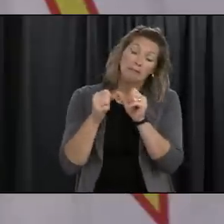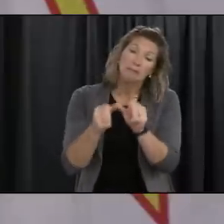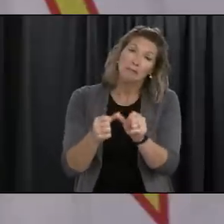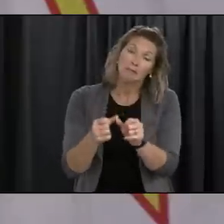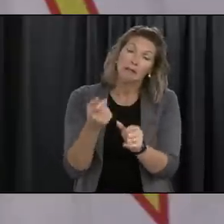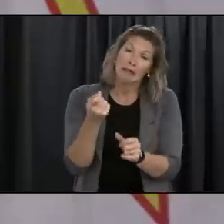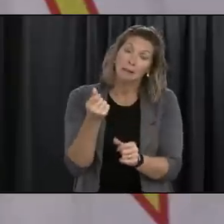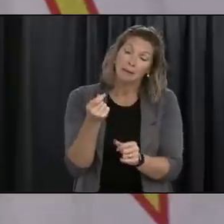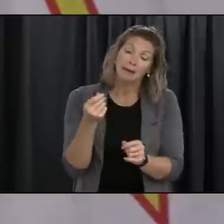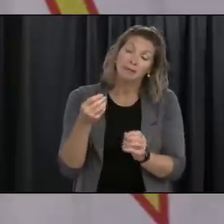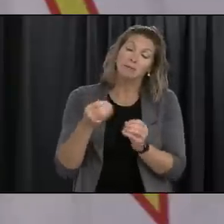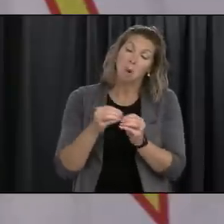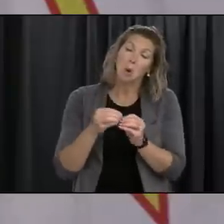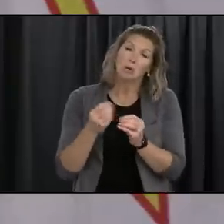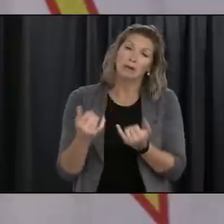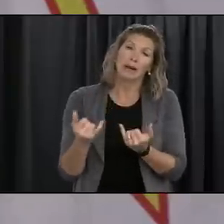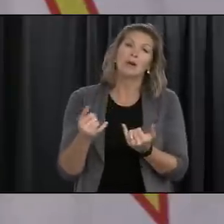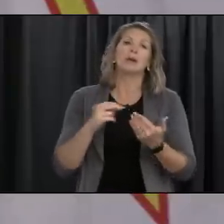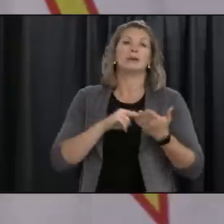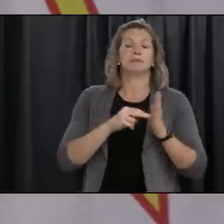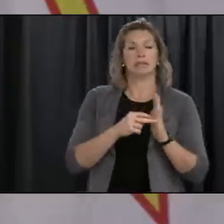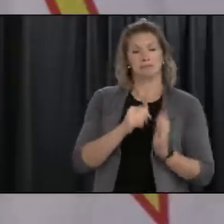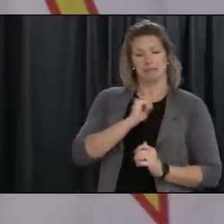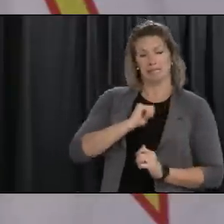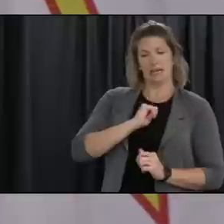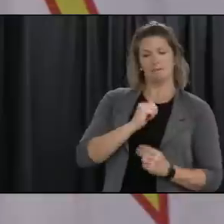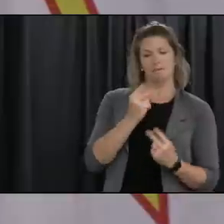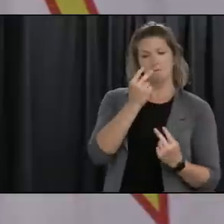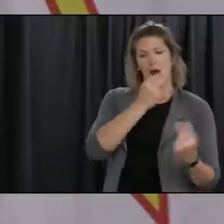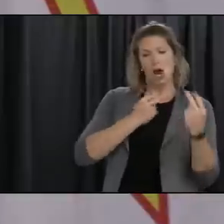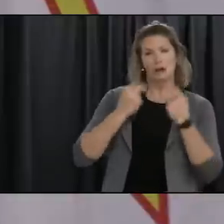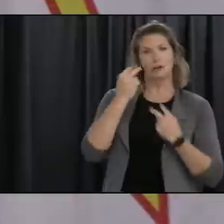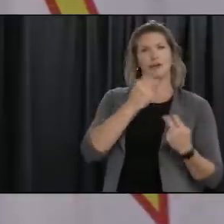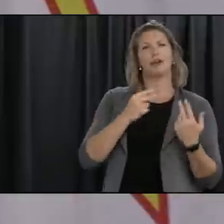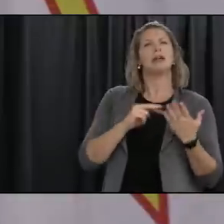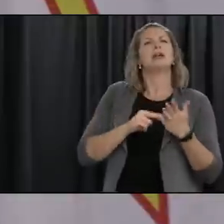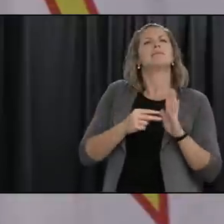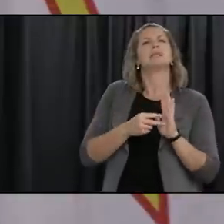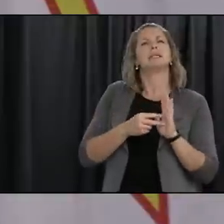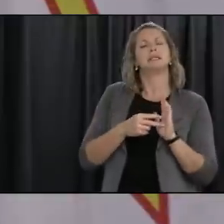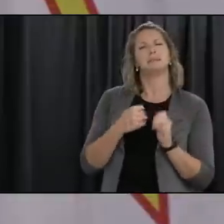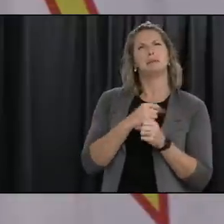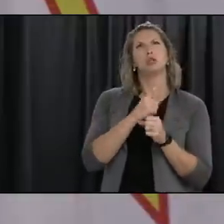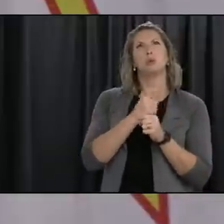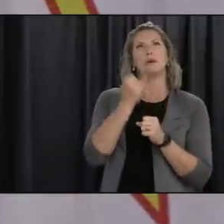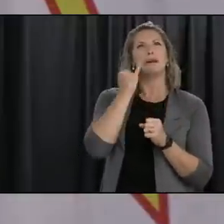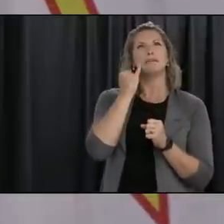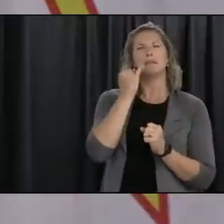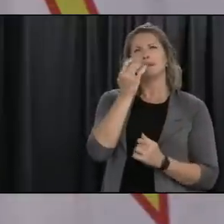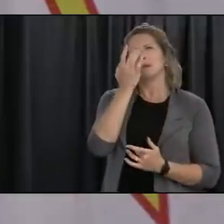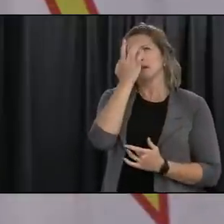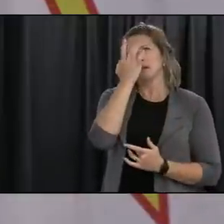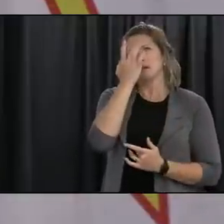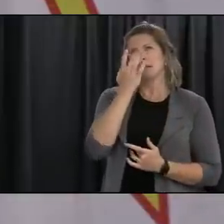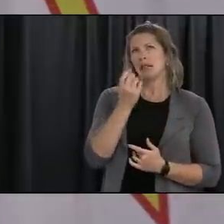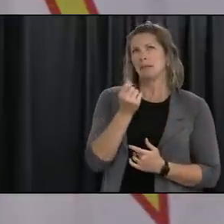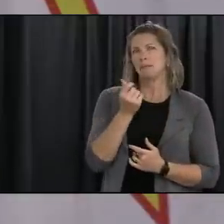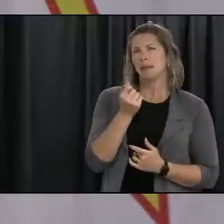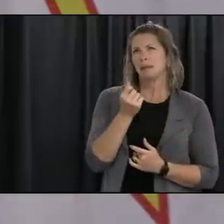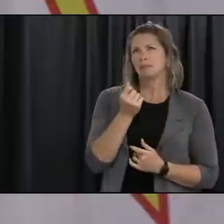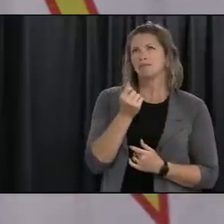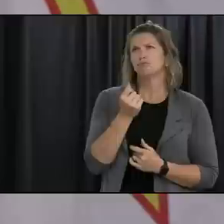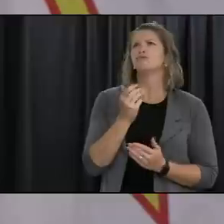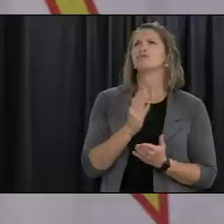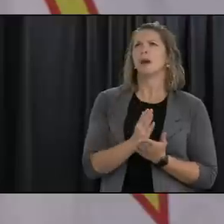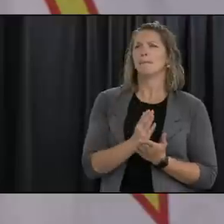so that's what uh self-isolation self-monitoring means is really monitoring yourself for those symptoms and those symptoms are